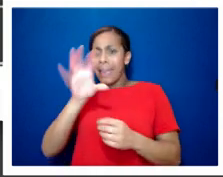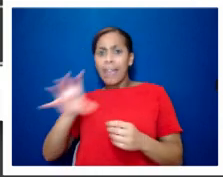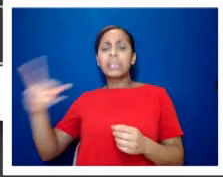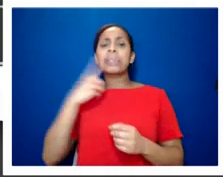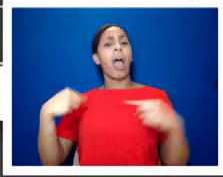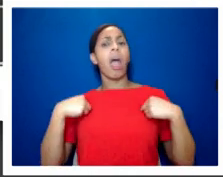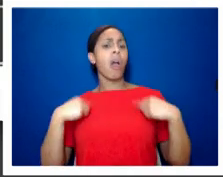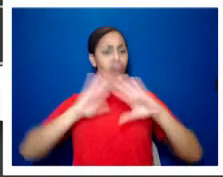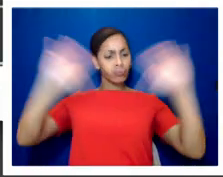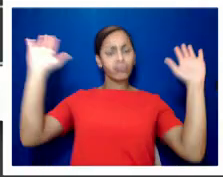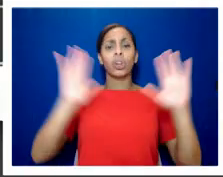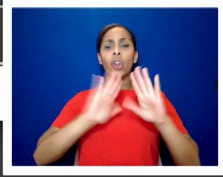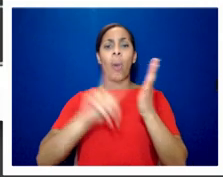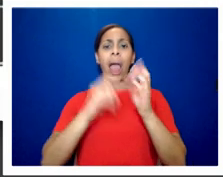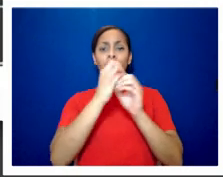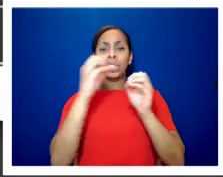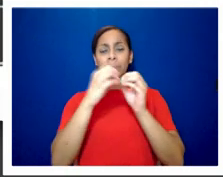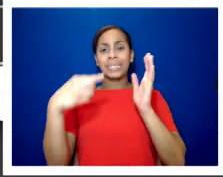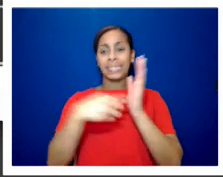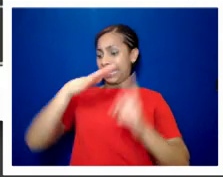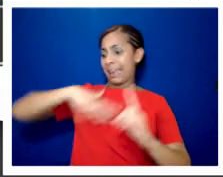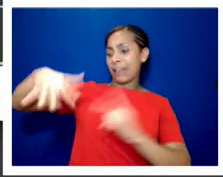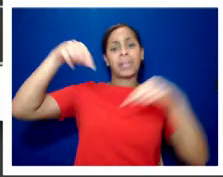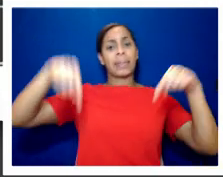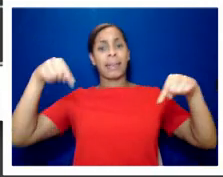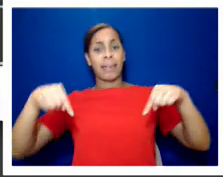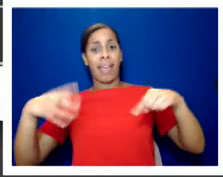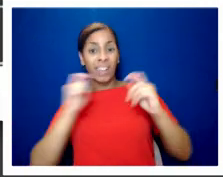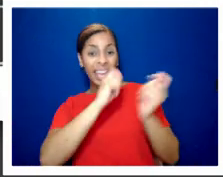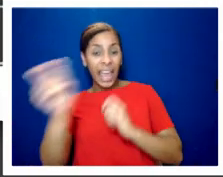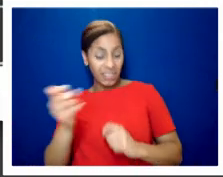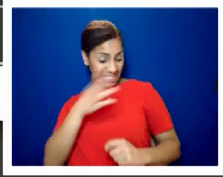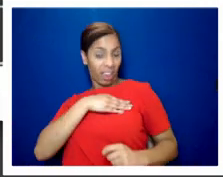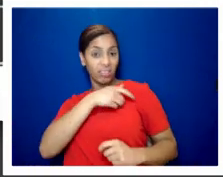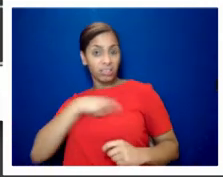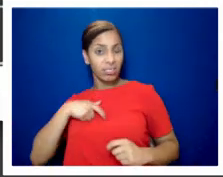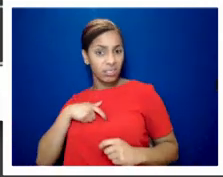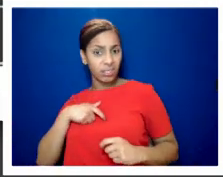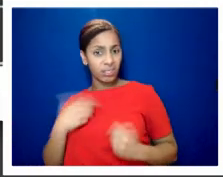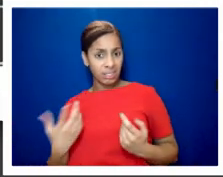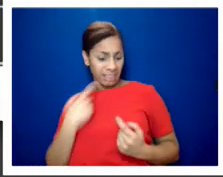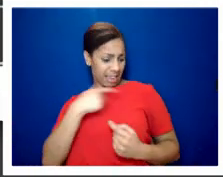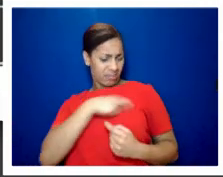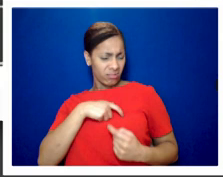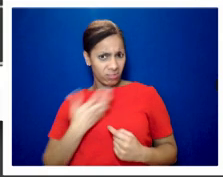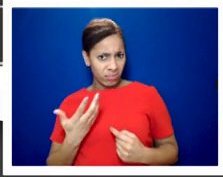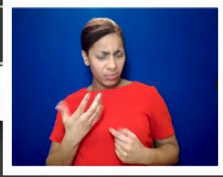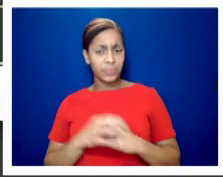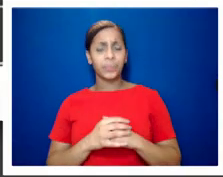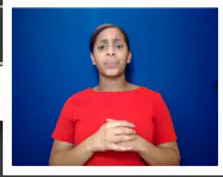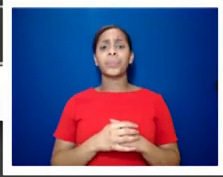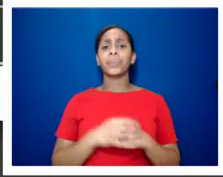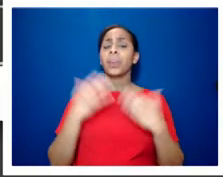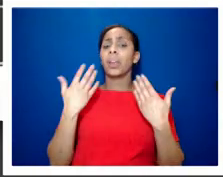one newspaper actually gives out stickers that say that and in november 2018 the president of poland said he would support a